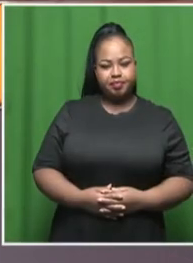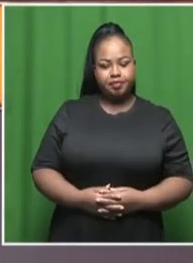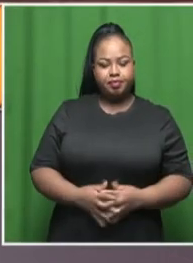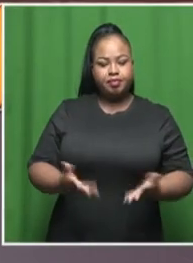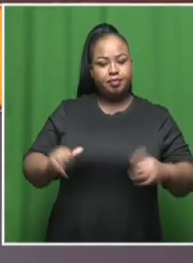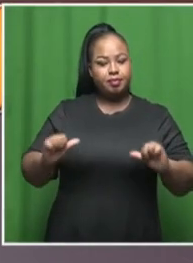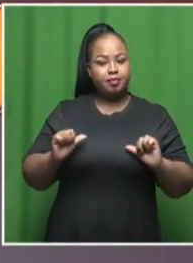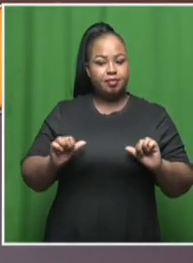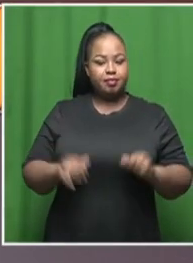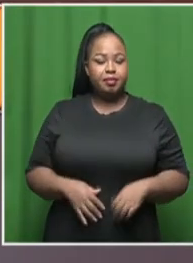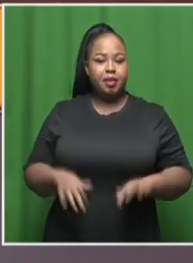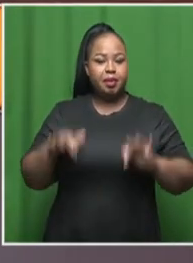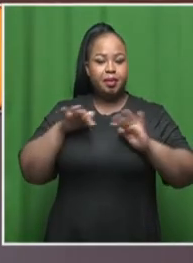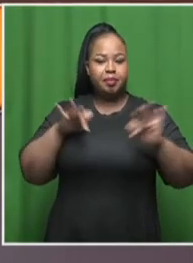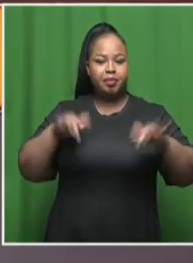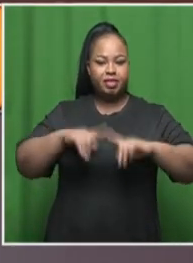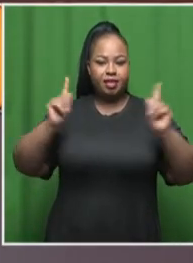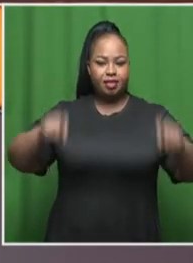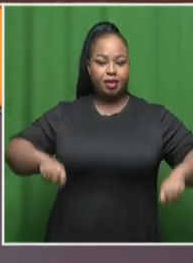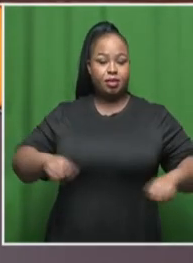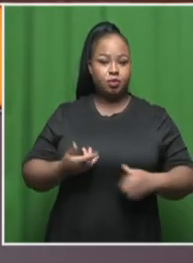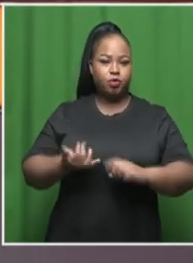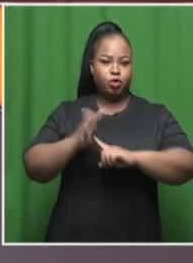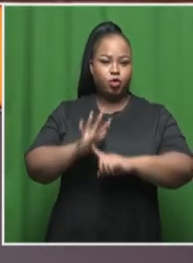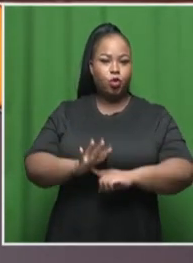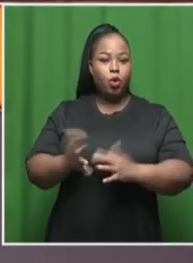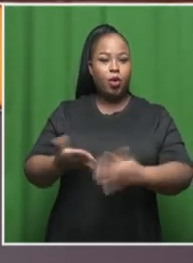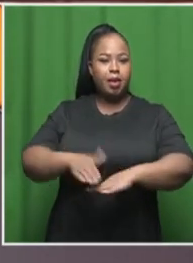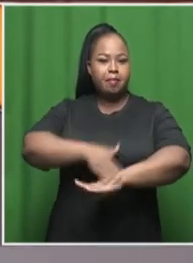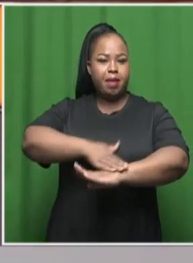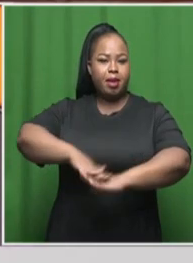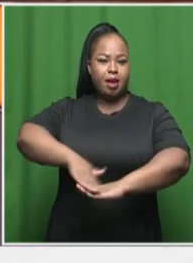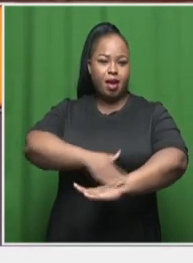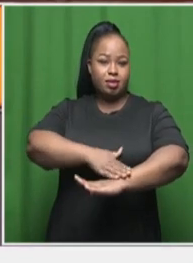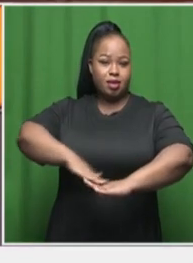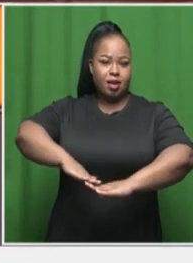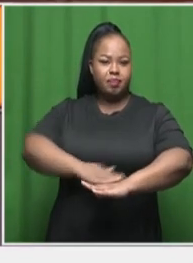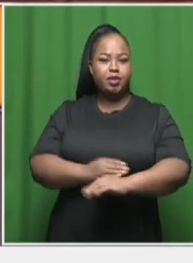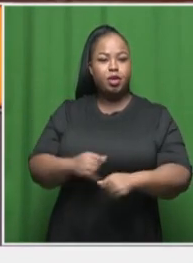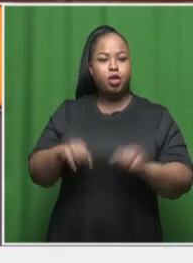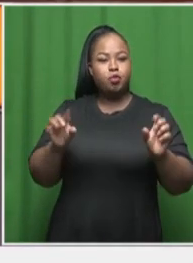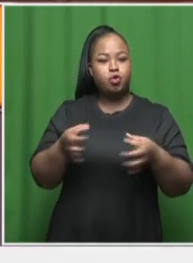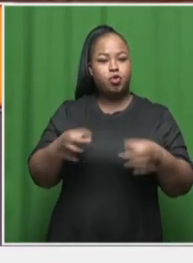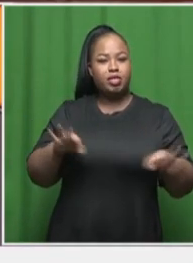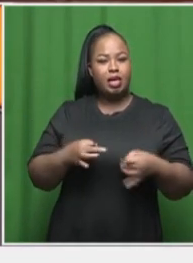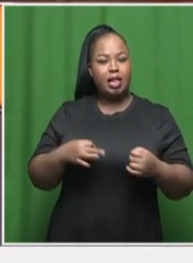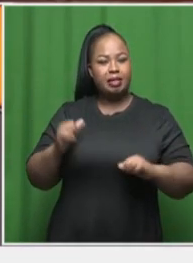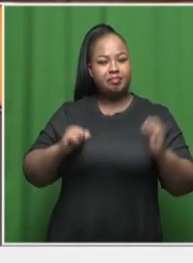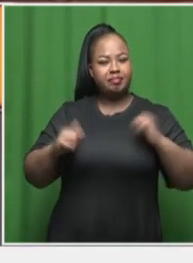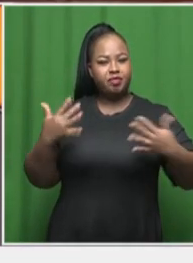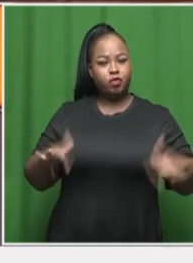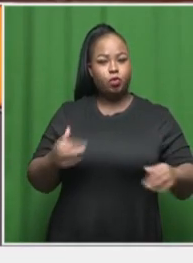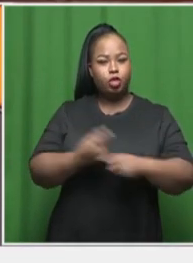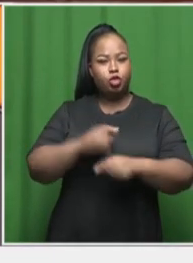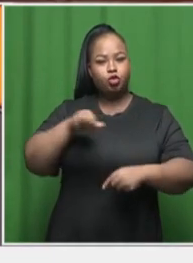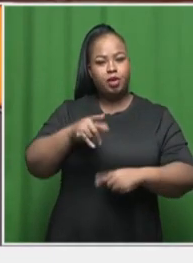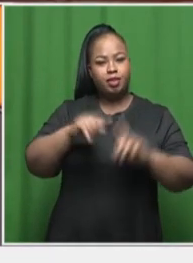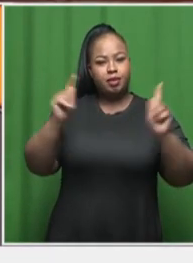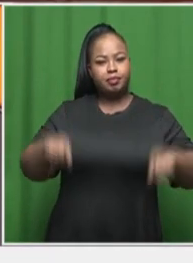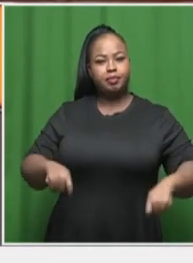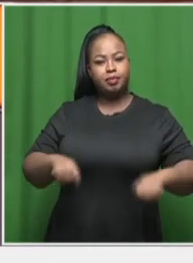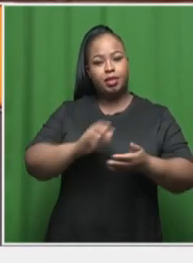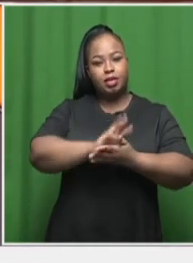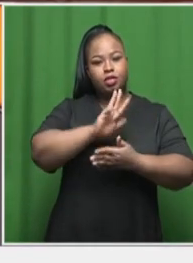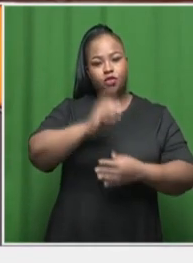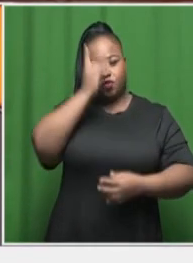Welcome back now People's Theatre will be showing in Madagascar a musical adventure to its audiences at the Joburg Theatre from the 19th of